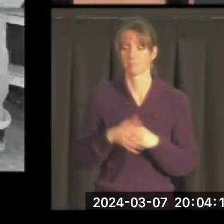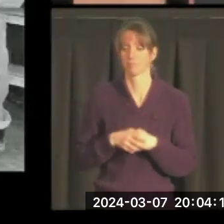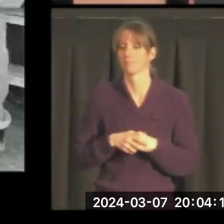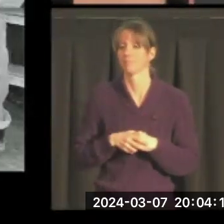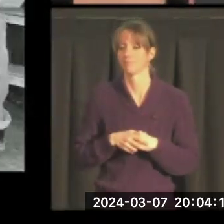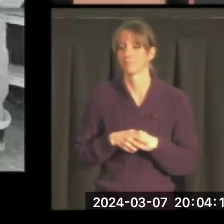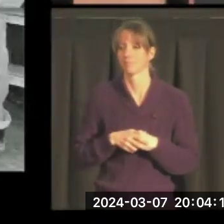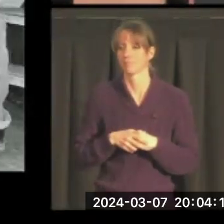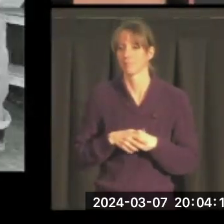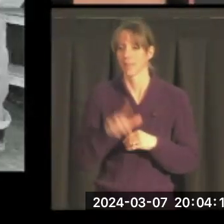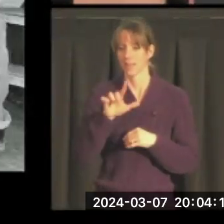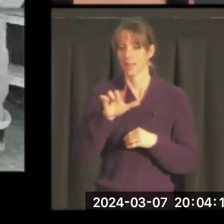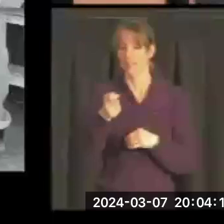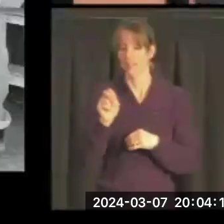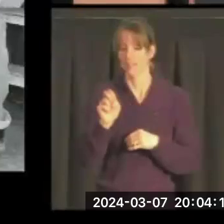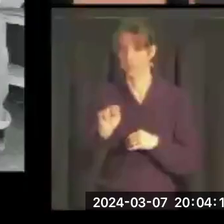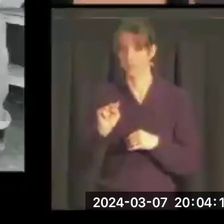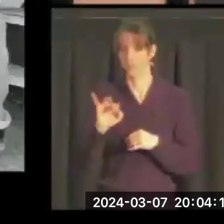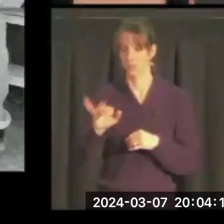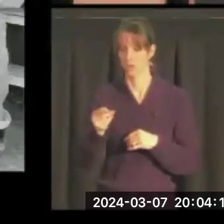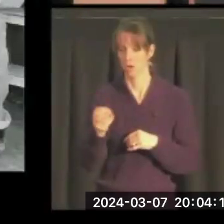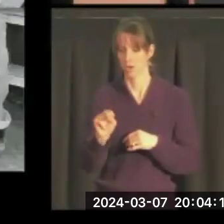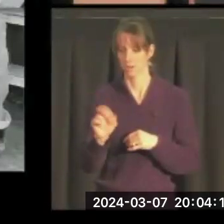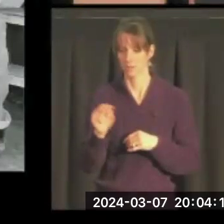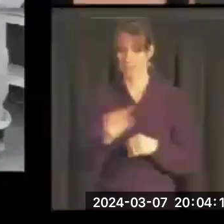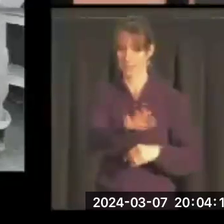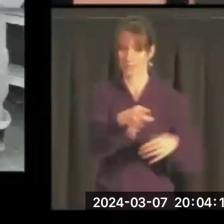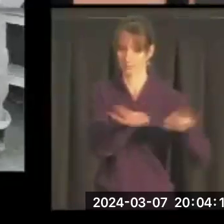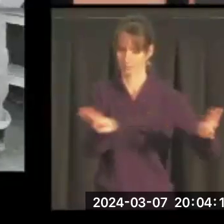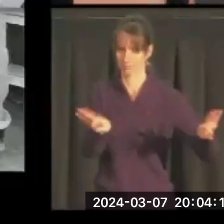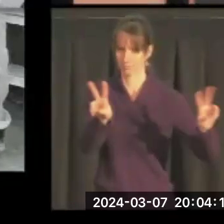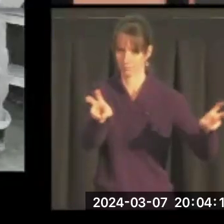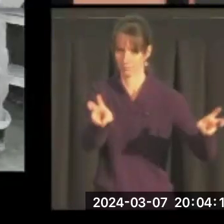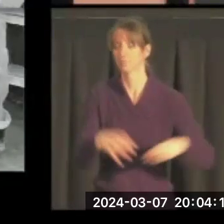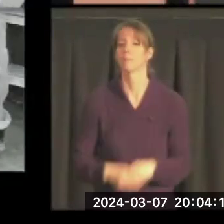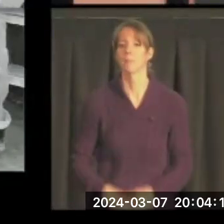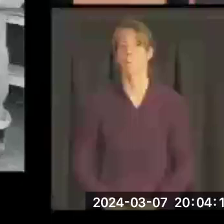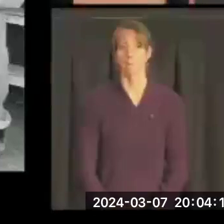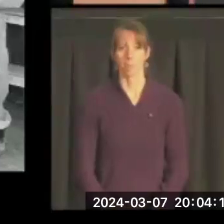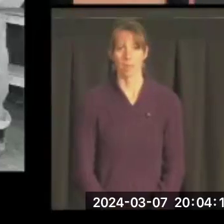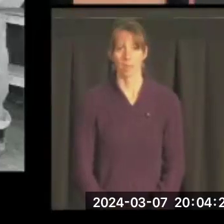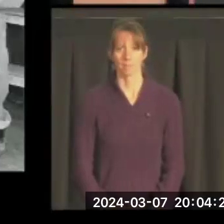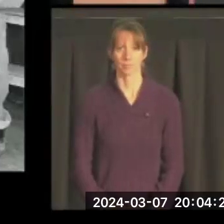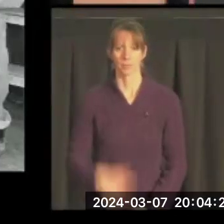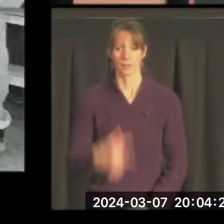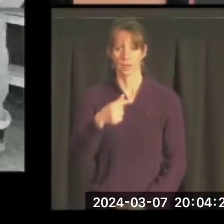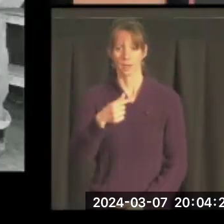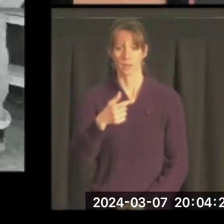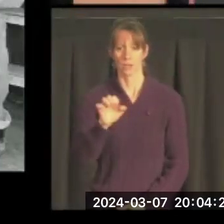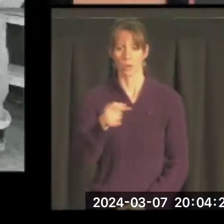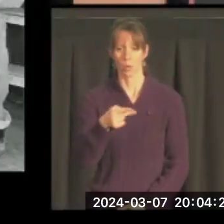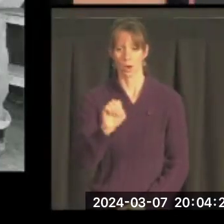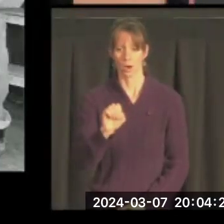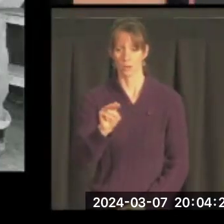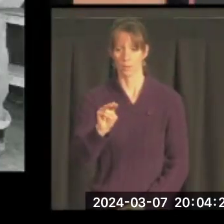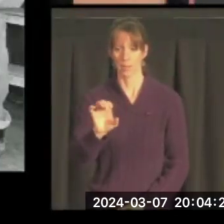It's Lyndon Johnson's. But George McGovern went to talk to Johnson